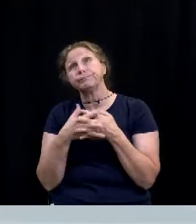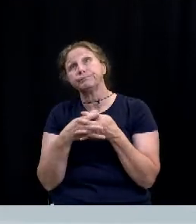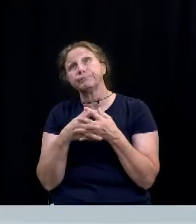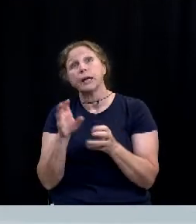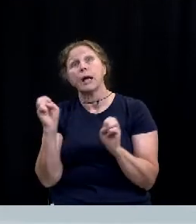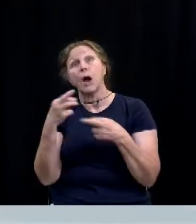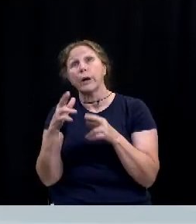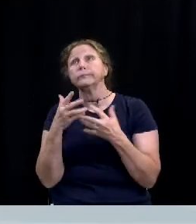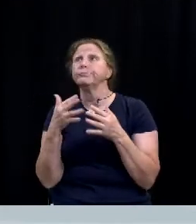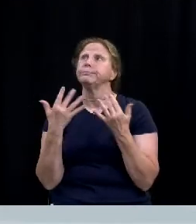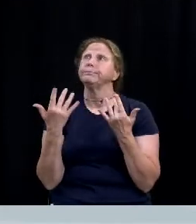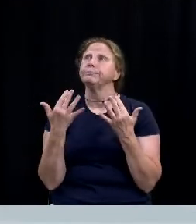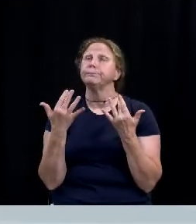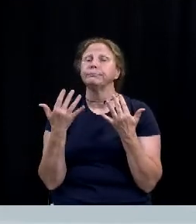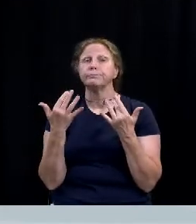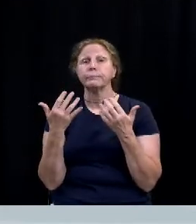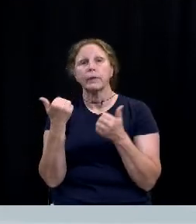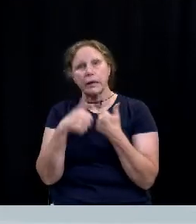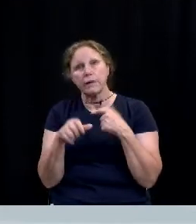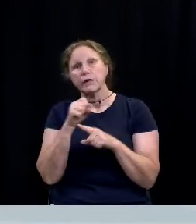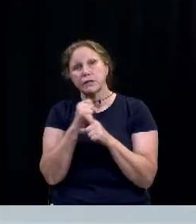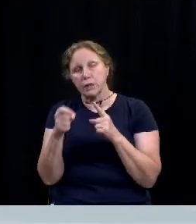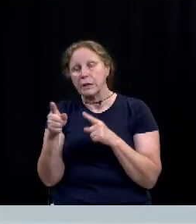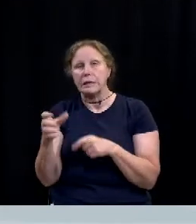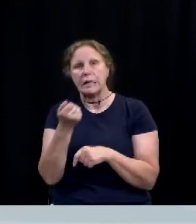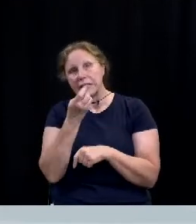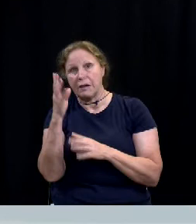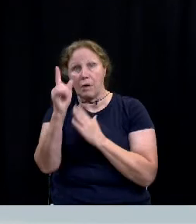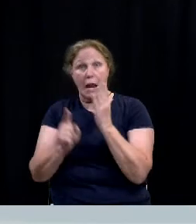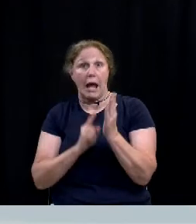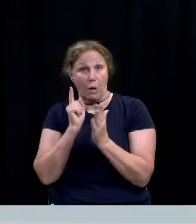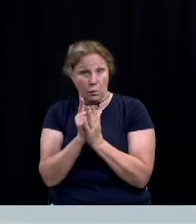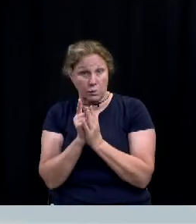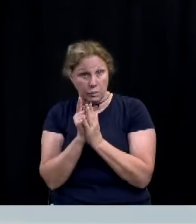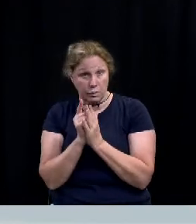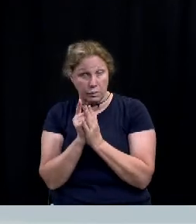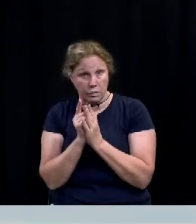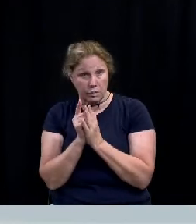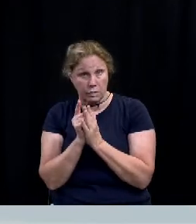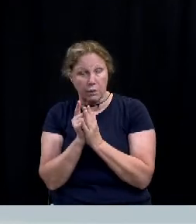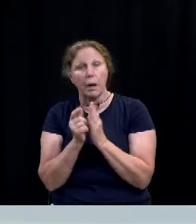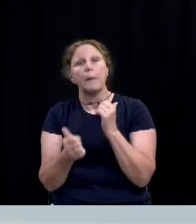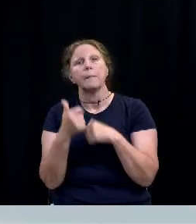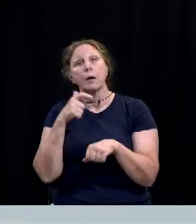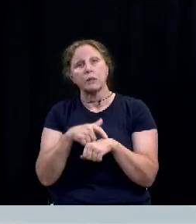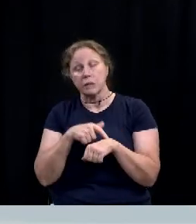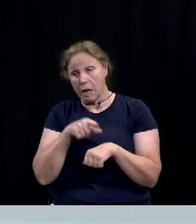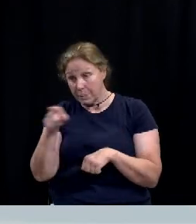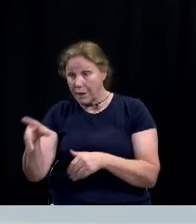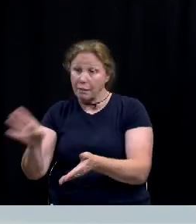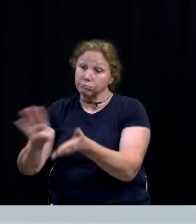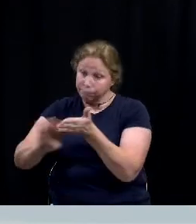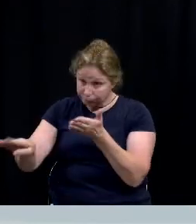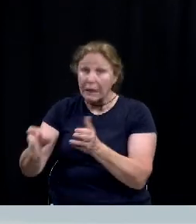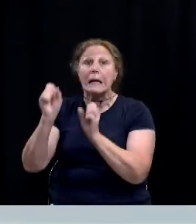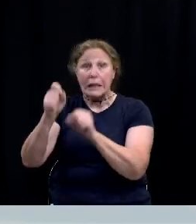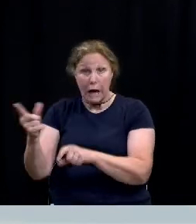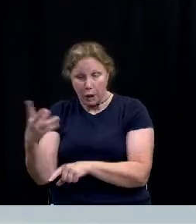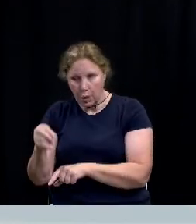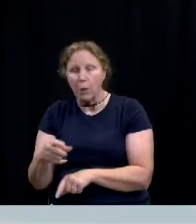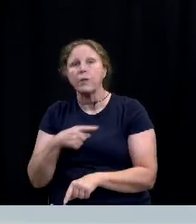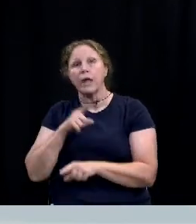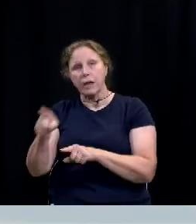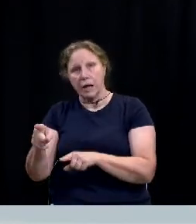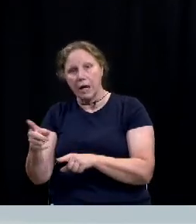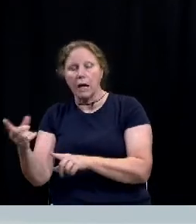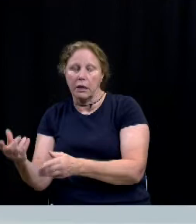emergency room In most every situation this will take several hours In most cases once medical clearance has been obtained the mental health consumer